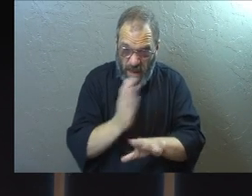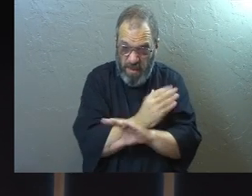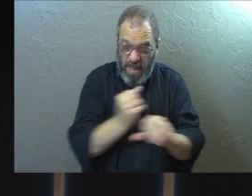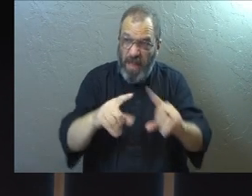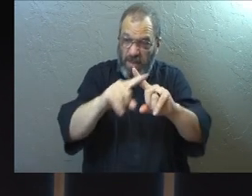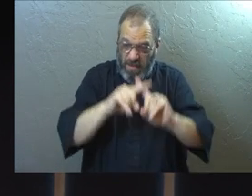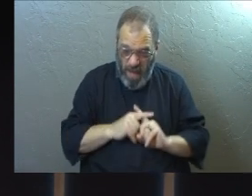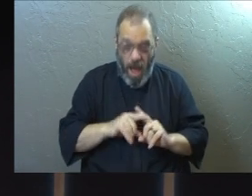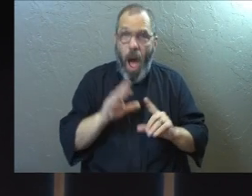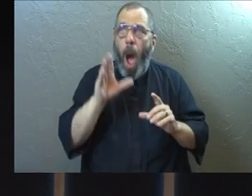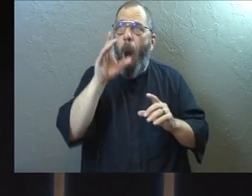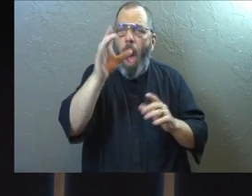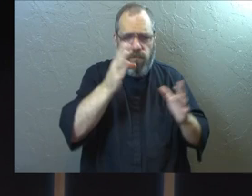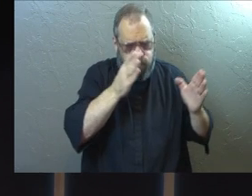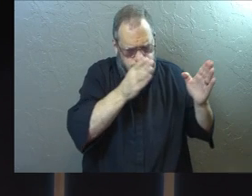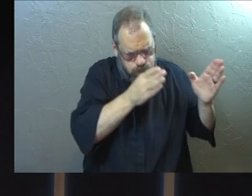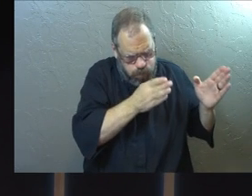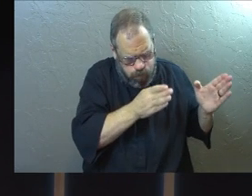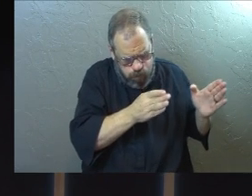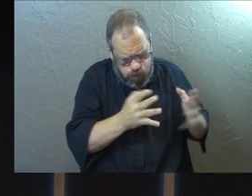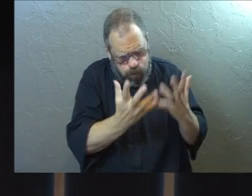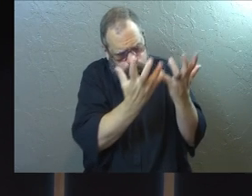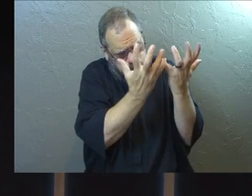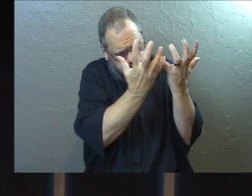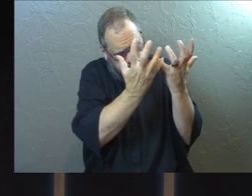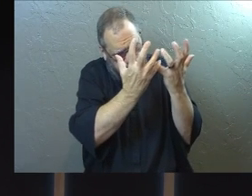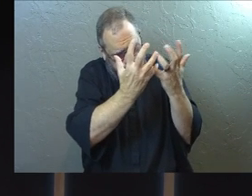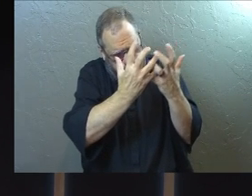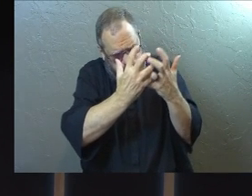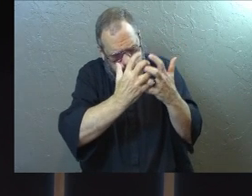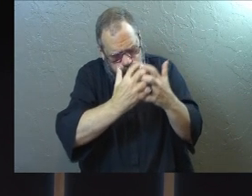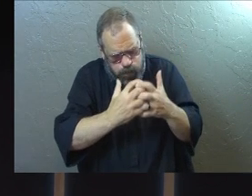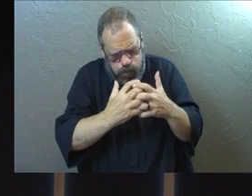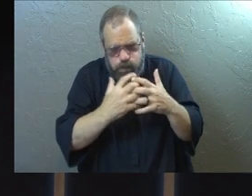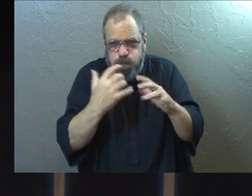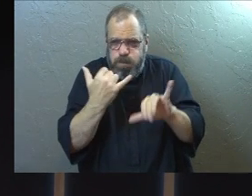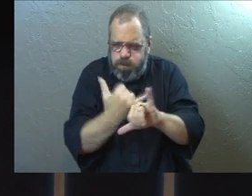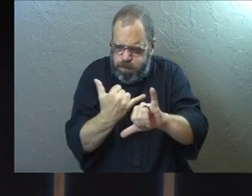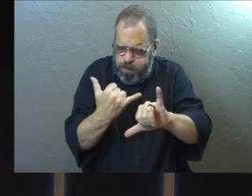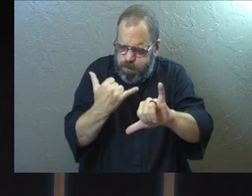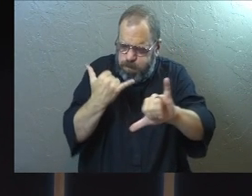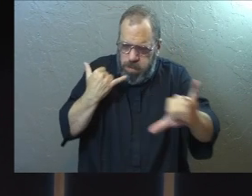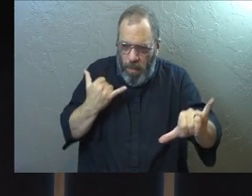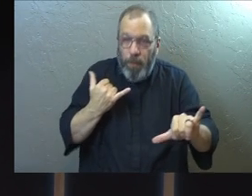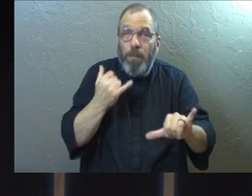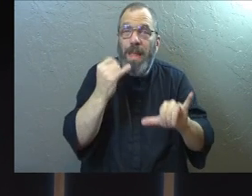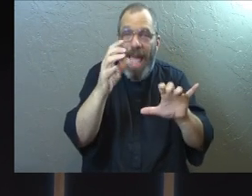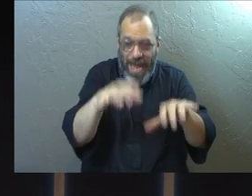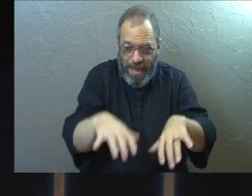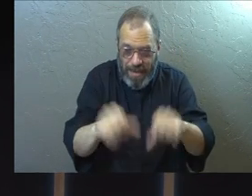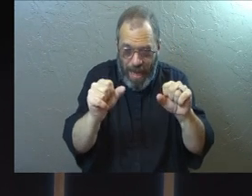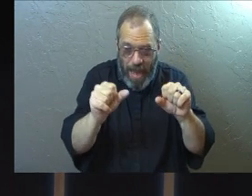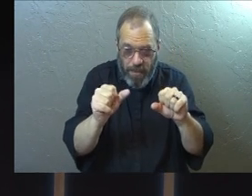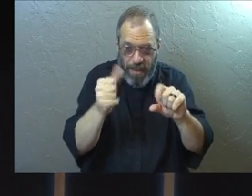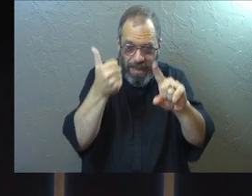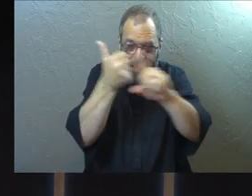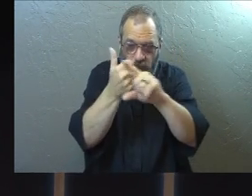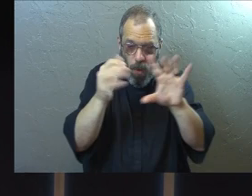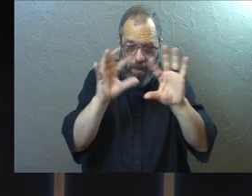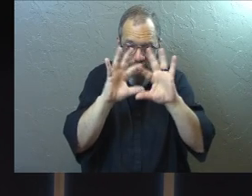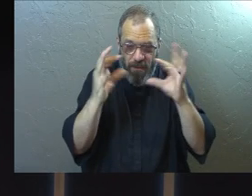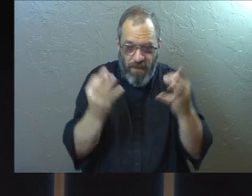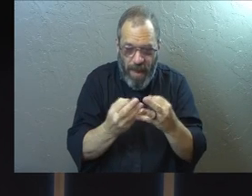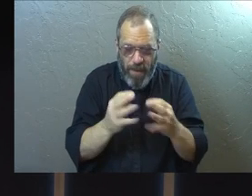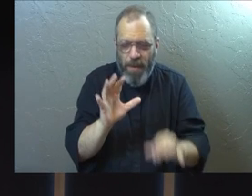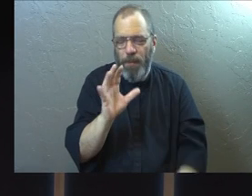It's been a master plan that's been in the works for millennia. Then he says he's adopted us into his own family.